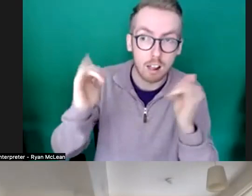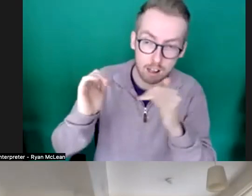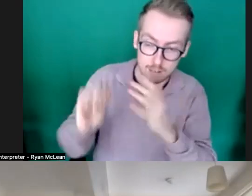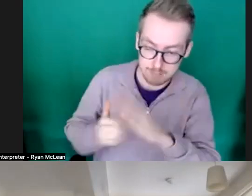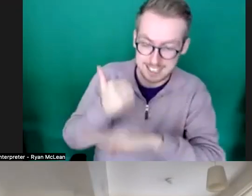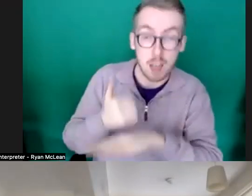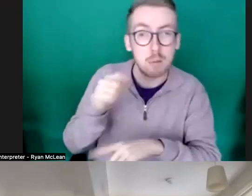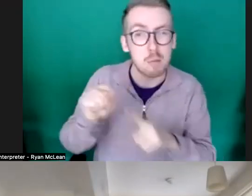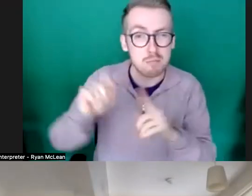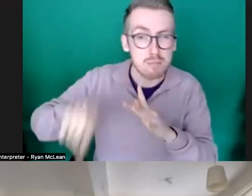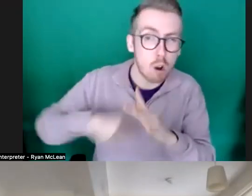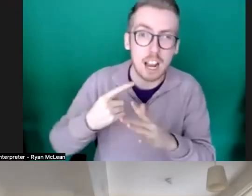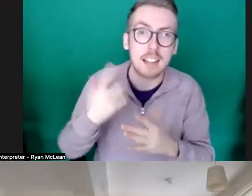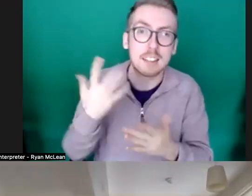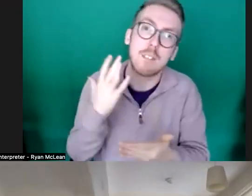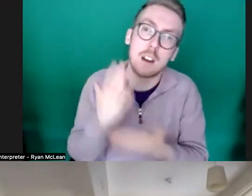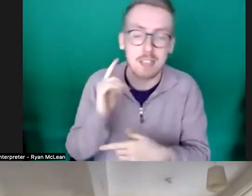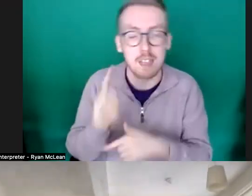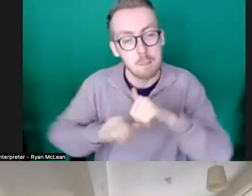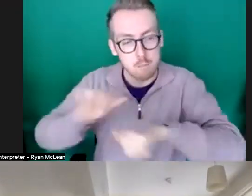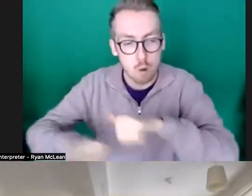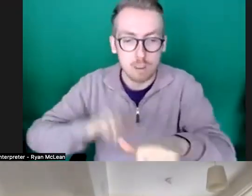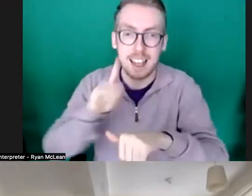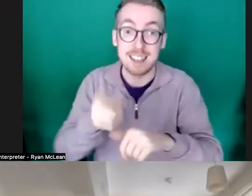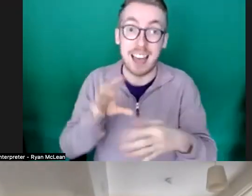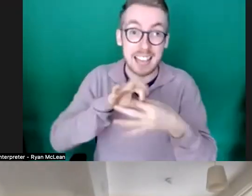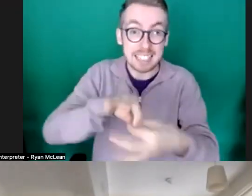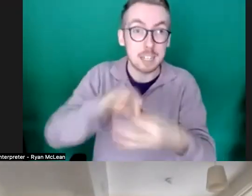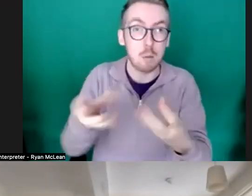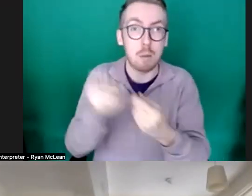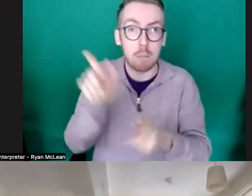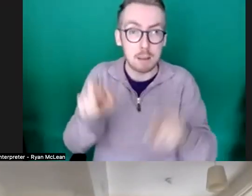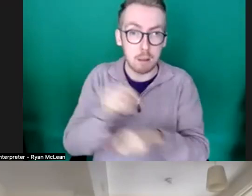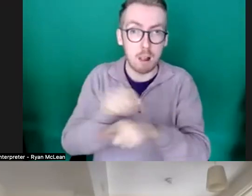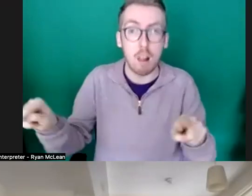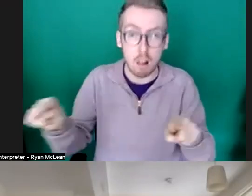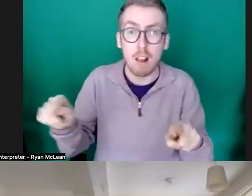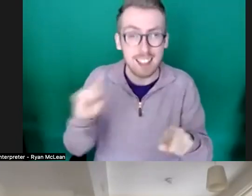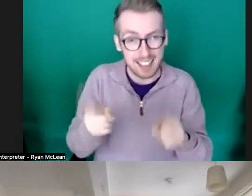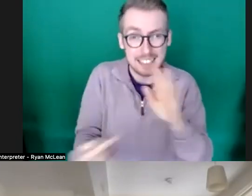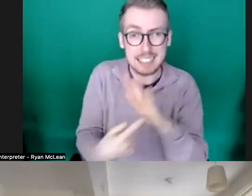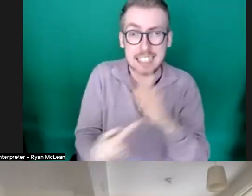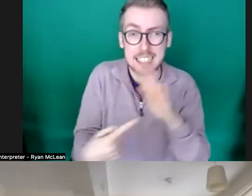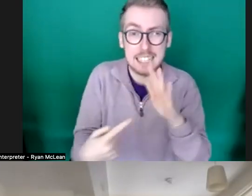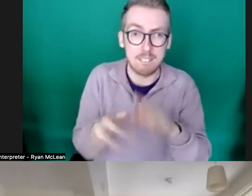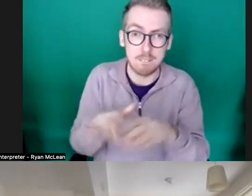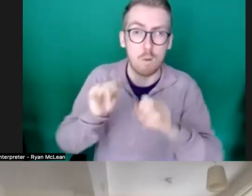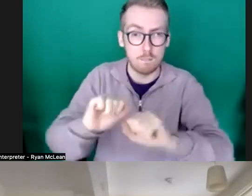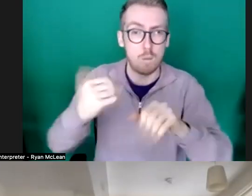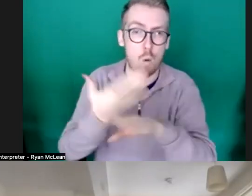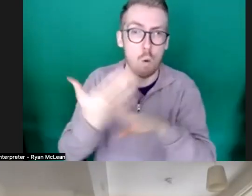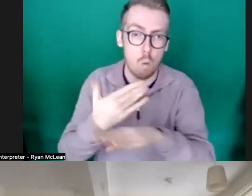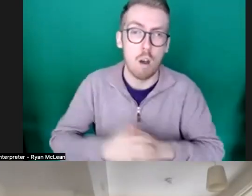projects it's very much kind of the process and that engagement that you have with people um which is a key part of the work um